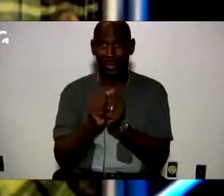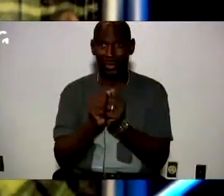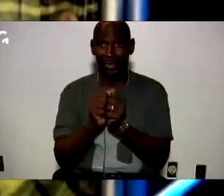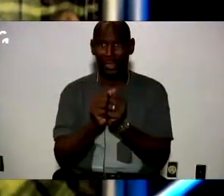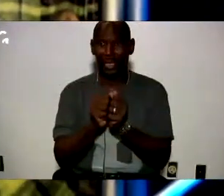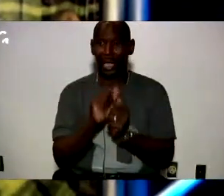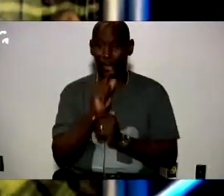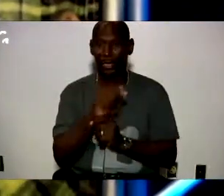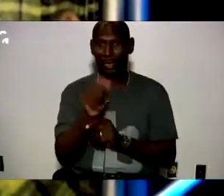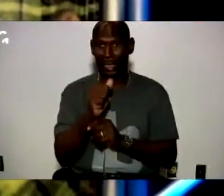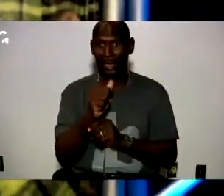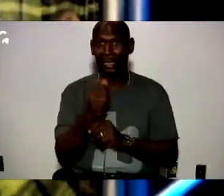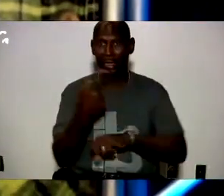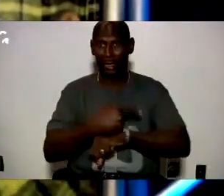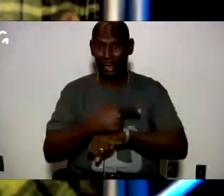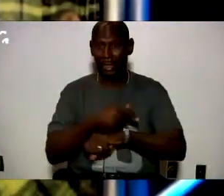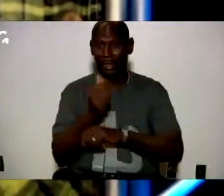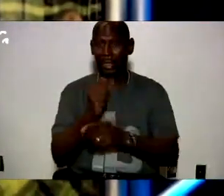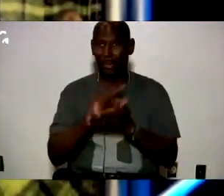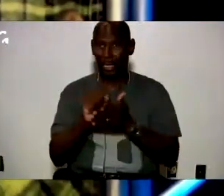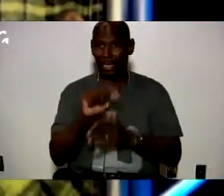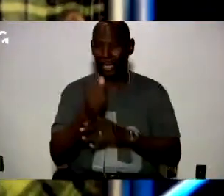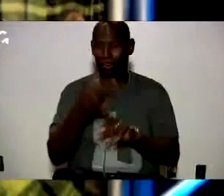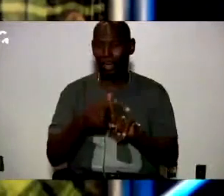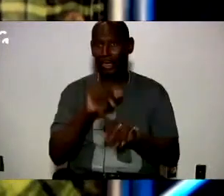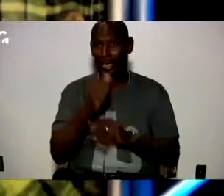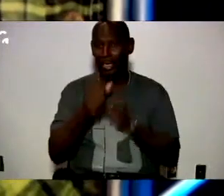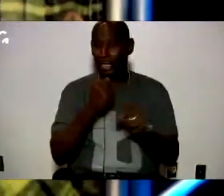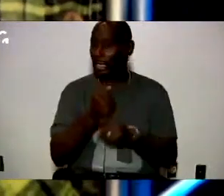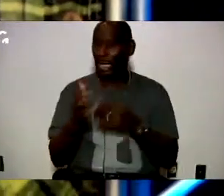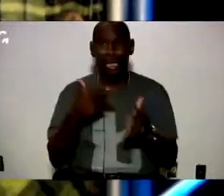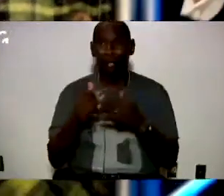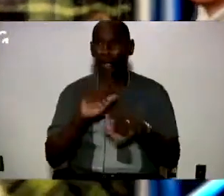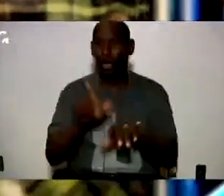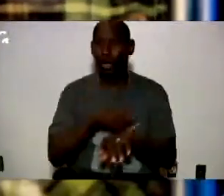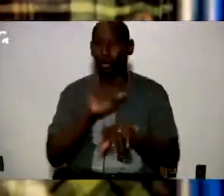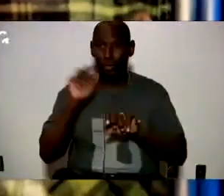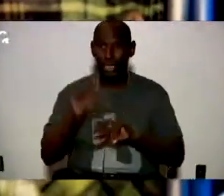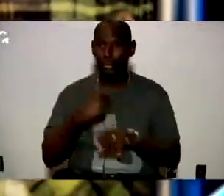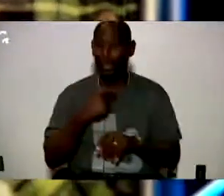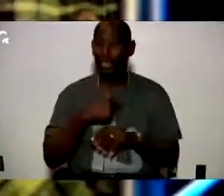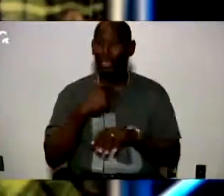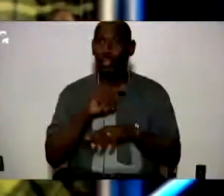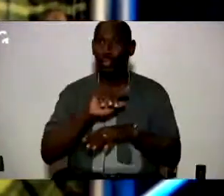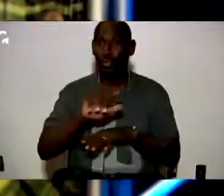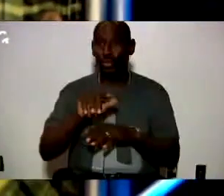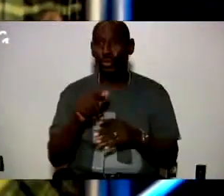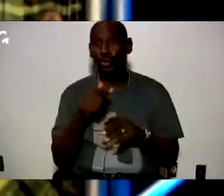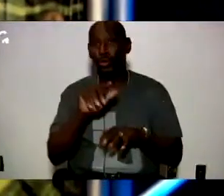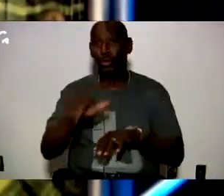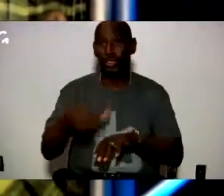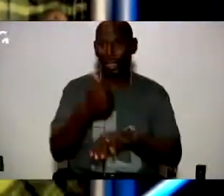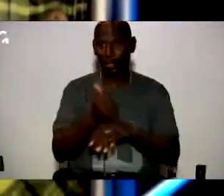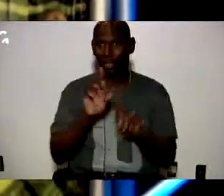be here for ten days ten weeks ten months ten years however long you need me to get this district going where you want it to go and